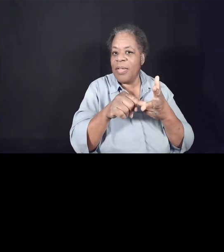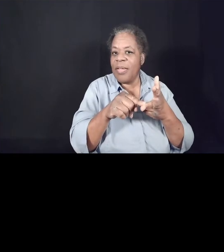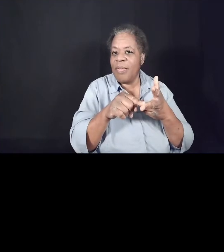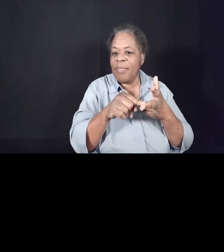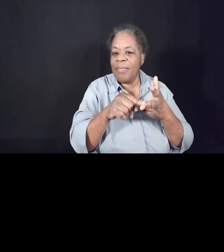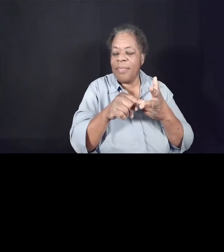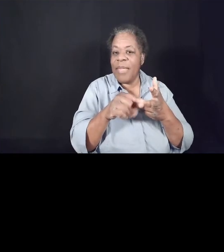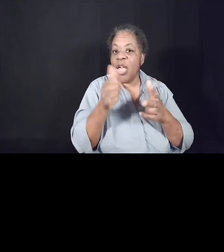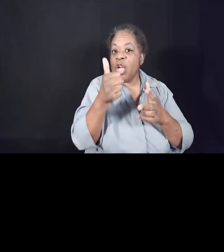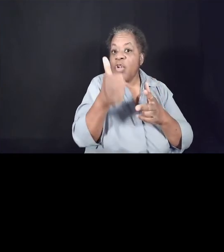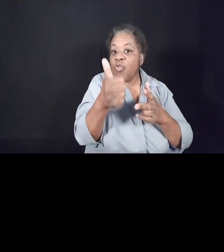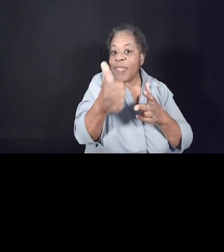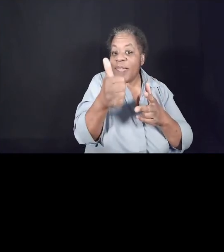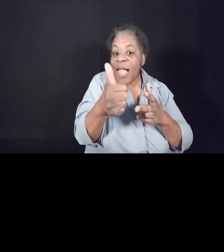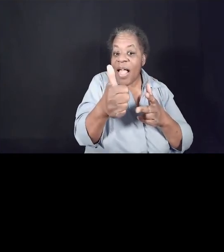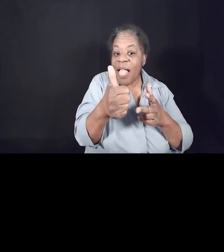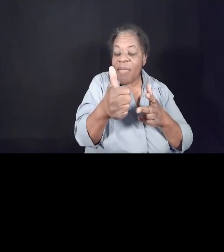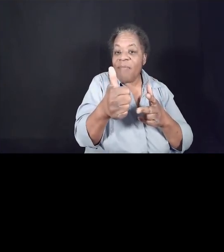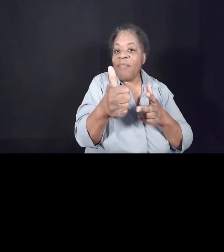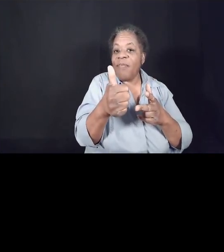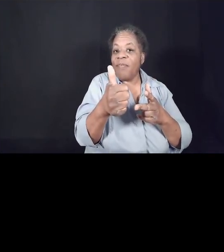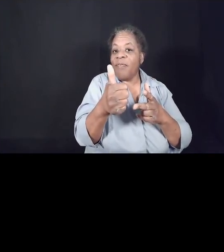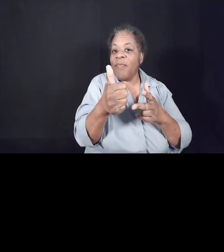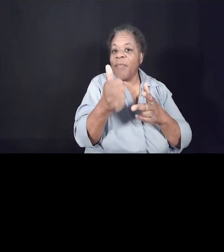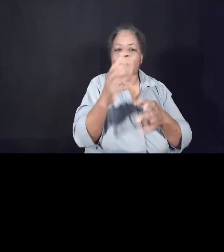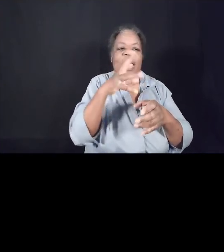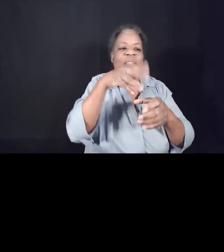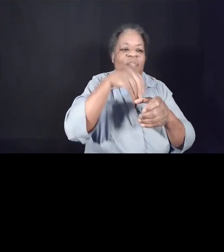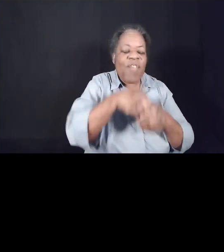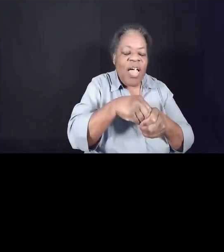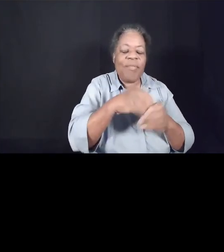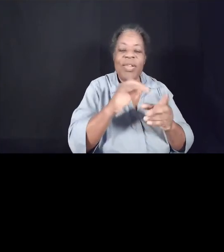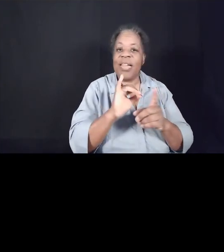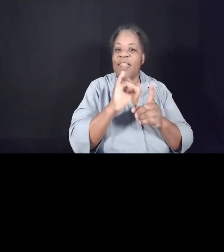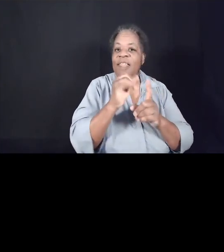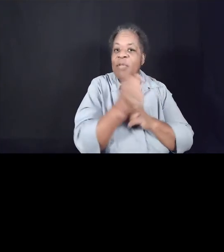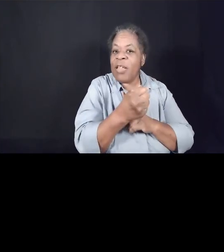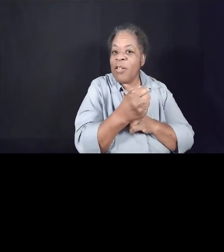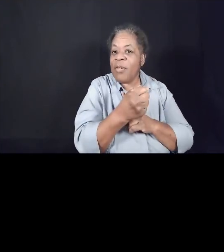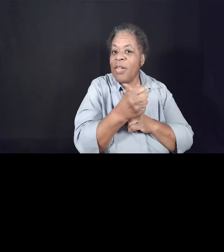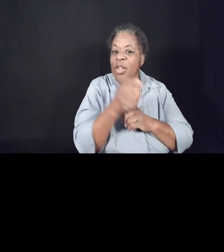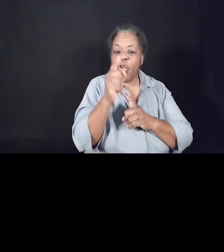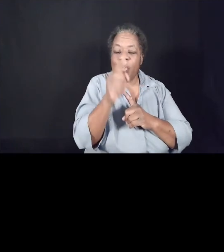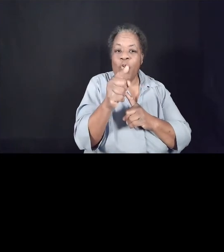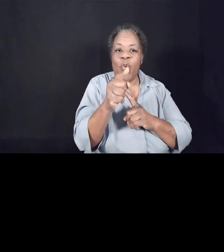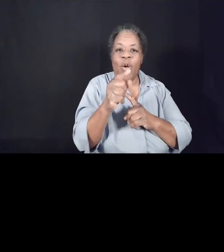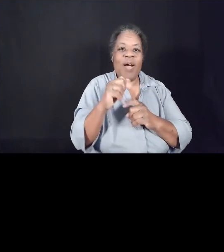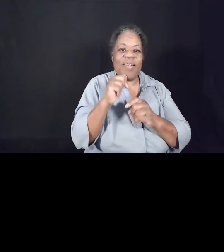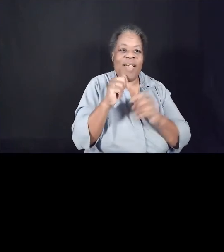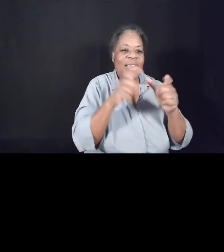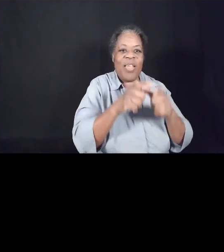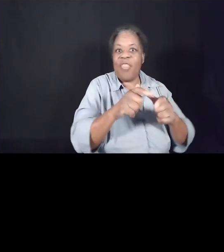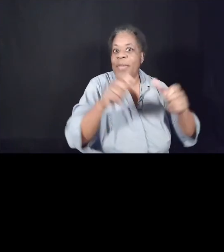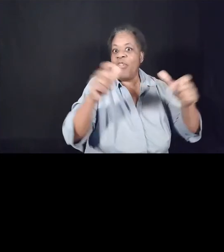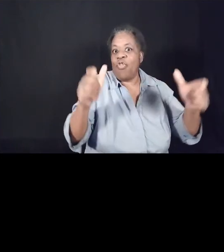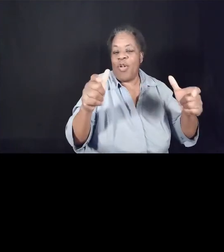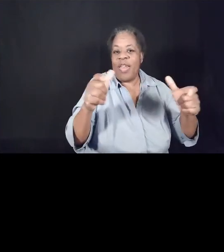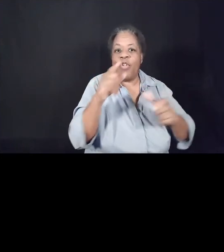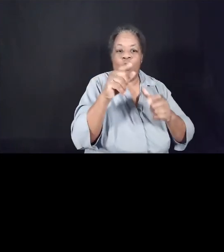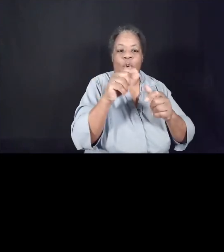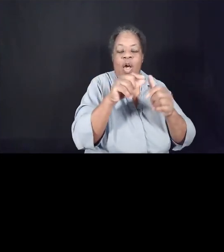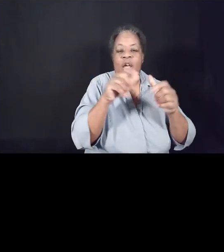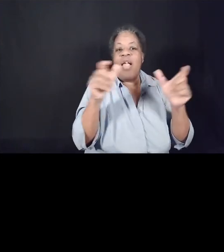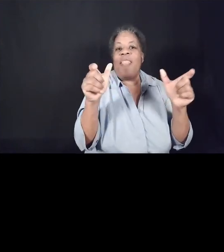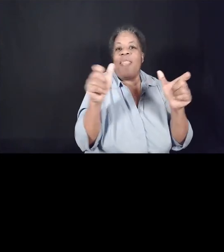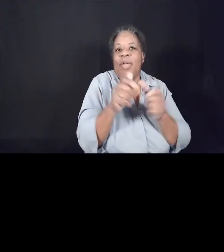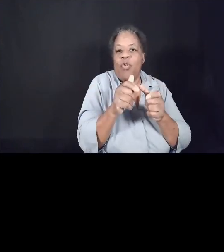in a situation where you are in the minority to learn. Not to be a